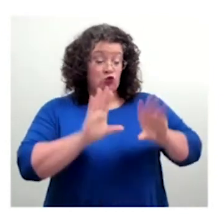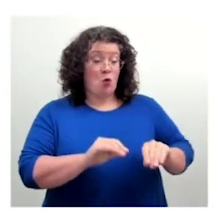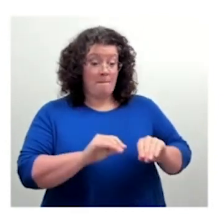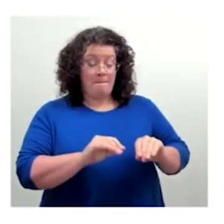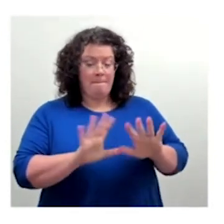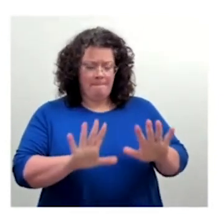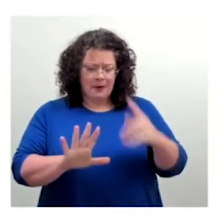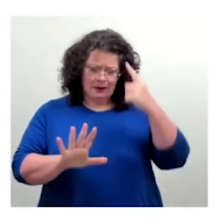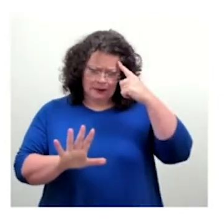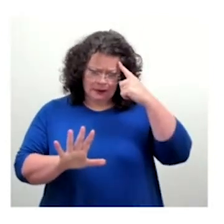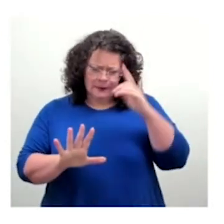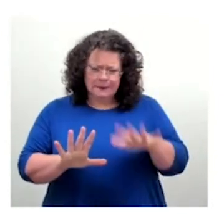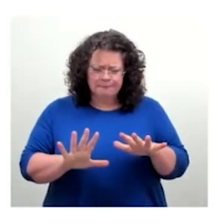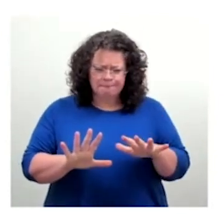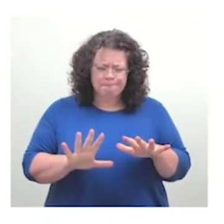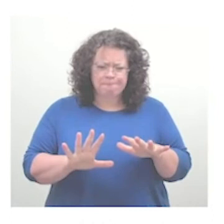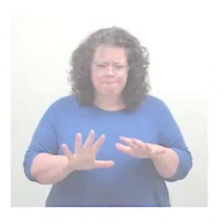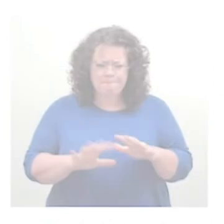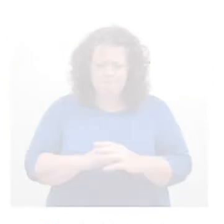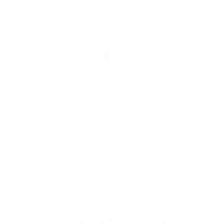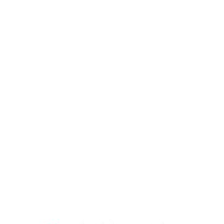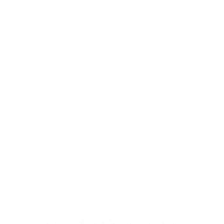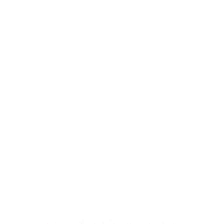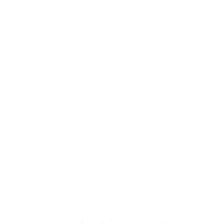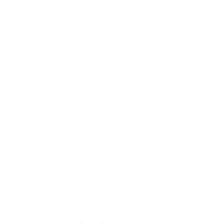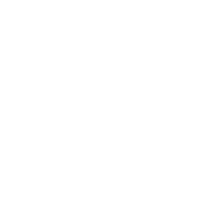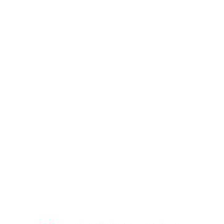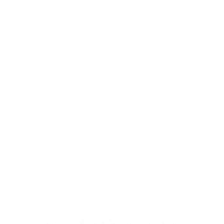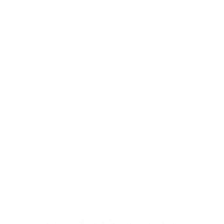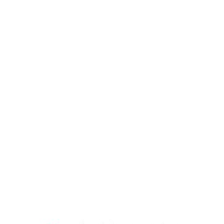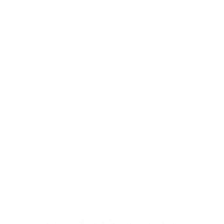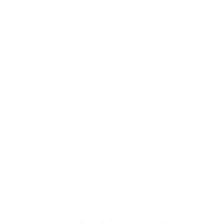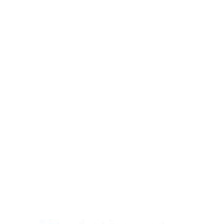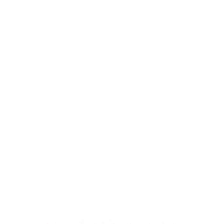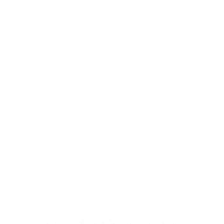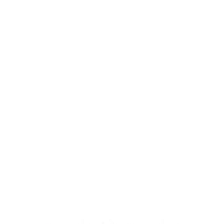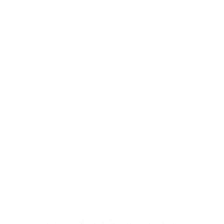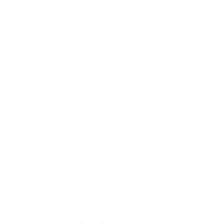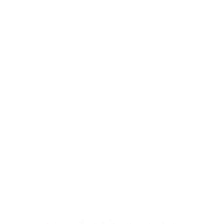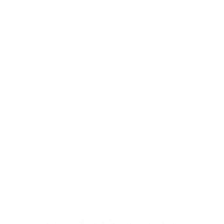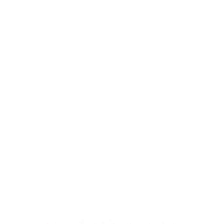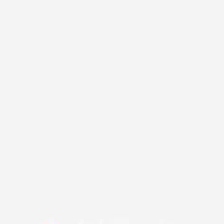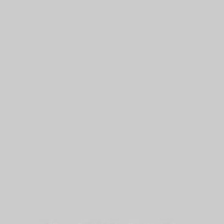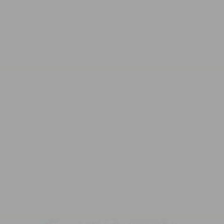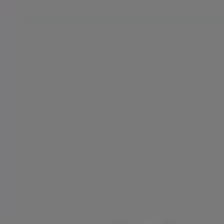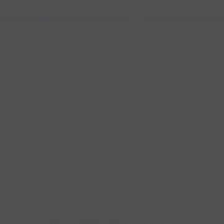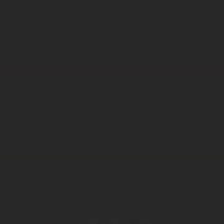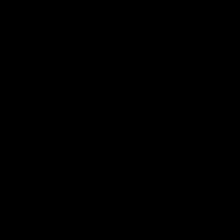Yeah. Brilliant. Well, thank you very much indeed. Thank you. Thank you.